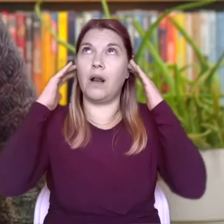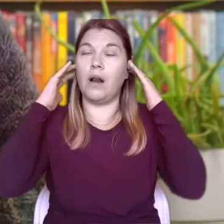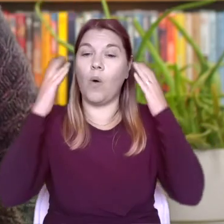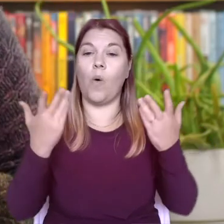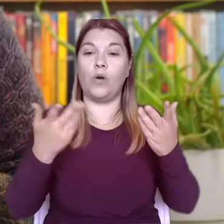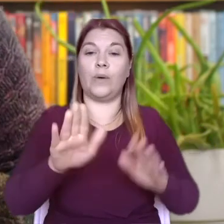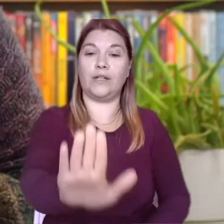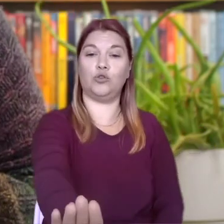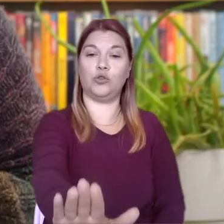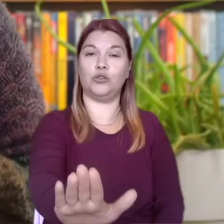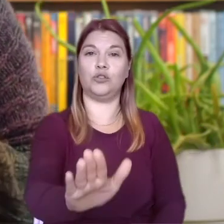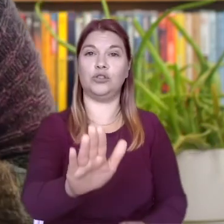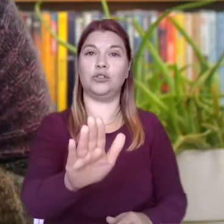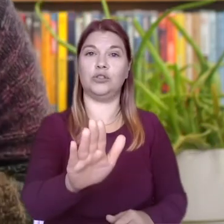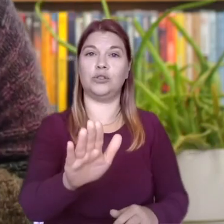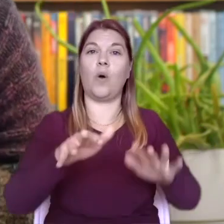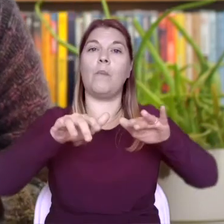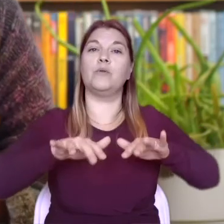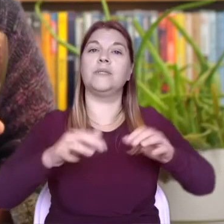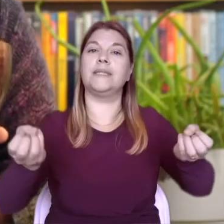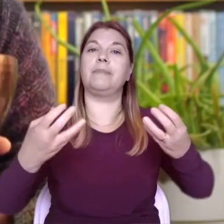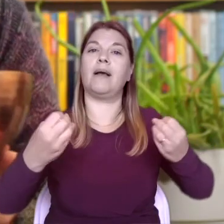speakers your let's listen